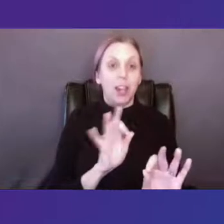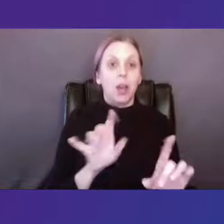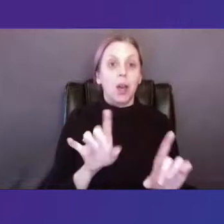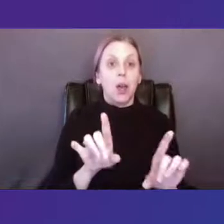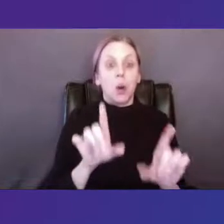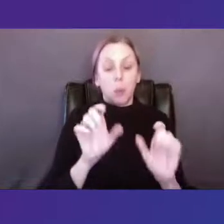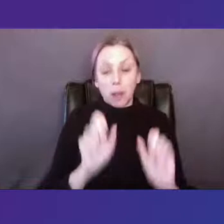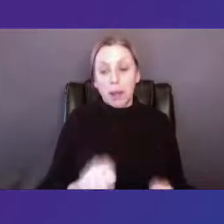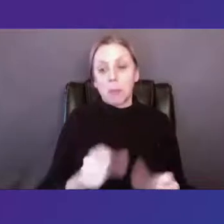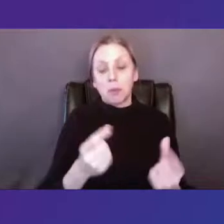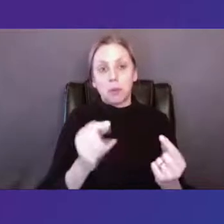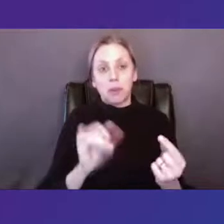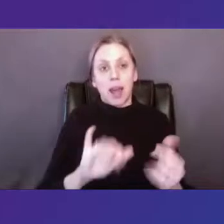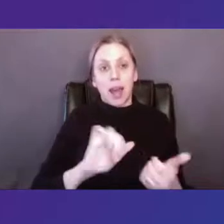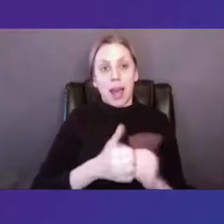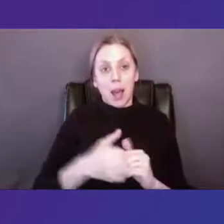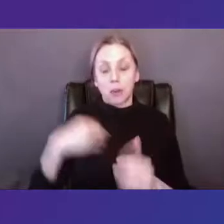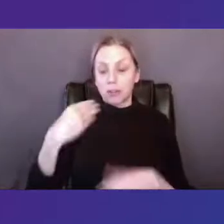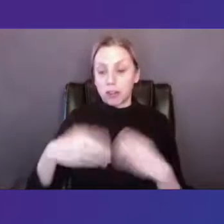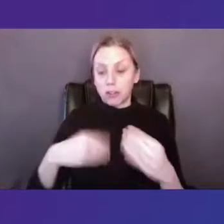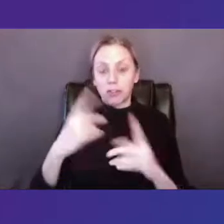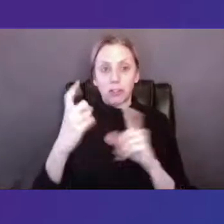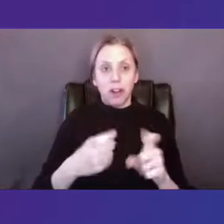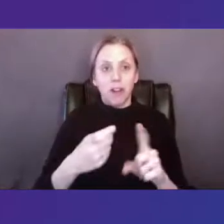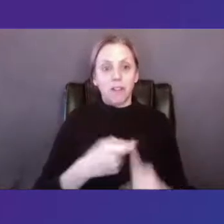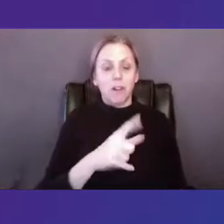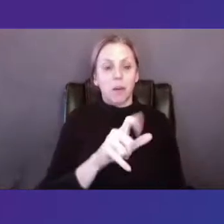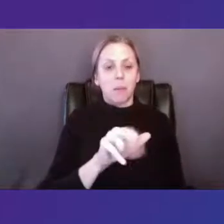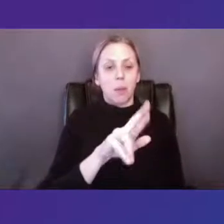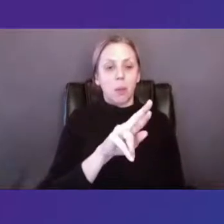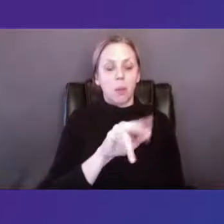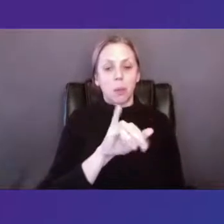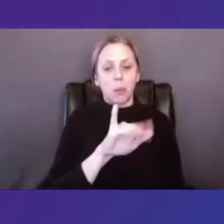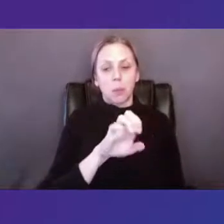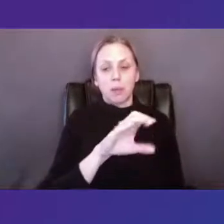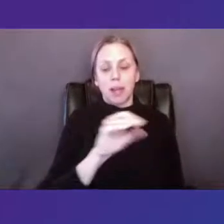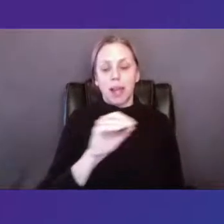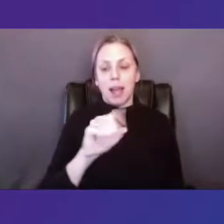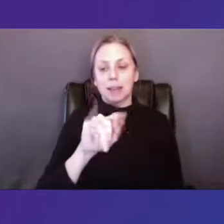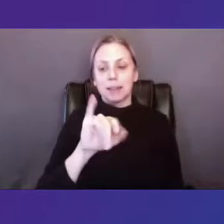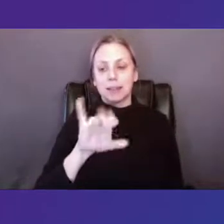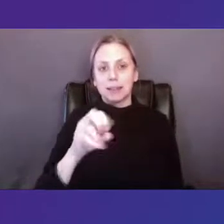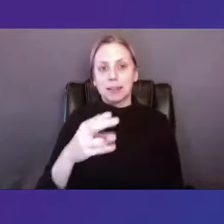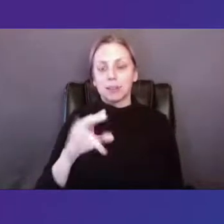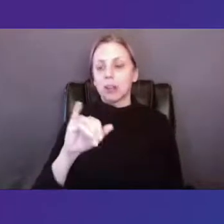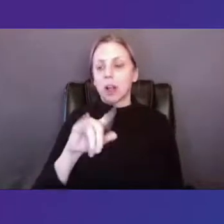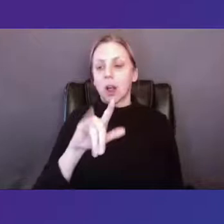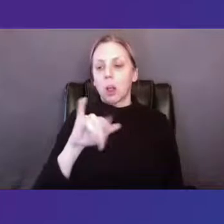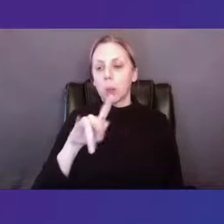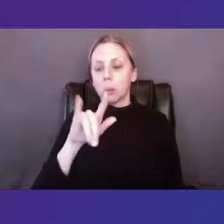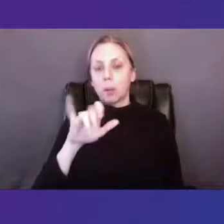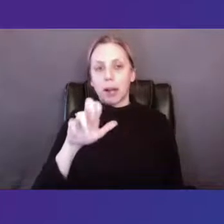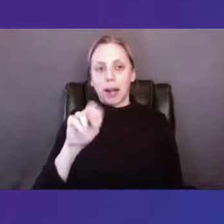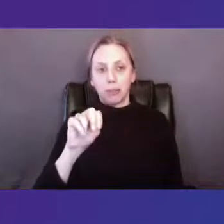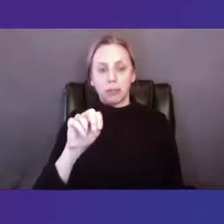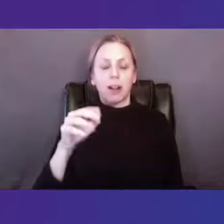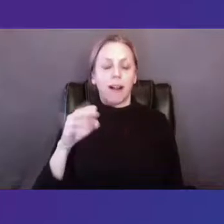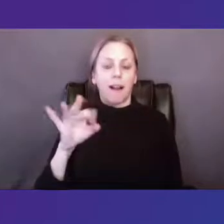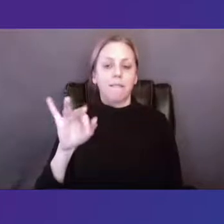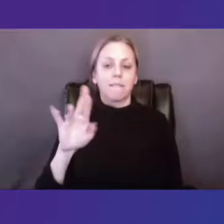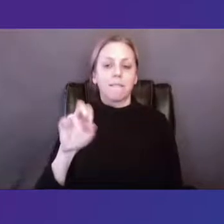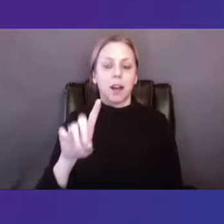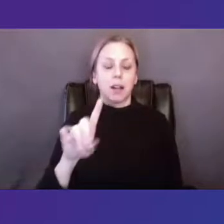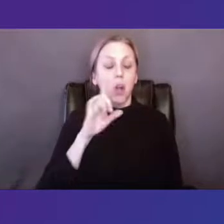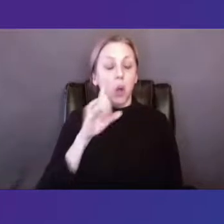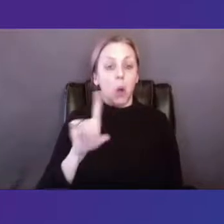thanks to the generosity of the laurie and tish illumination fund we also welcomed new staff members and promoted existing